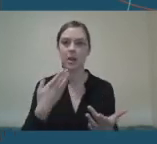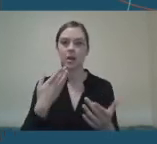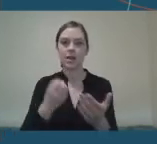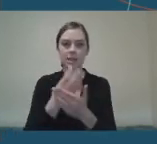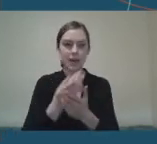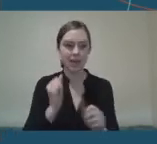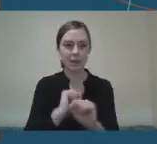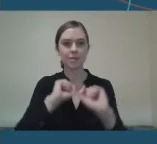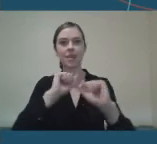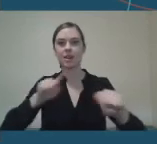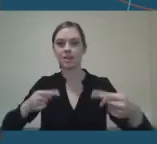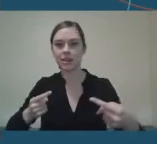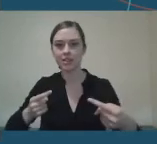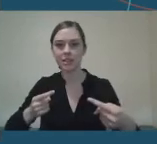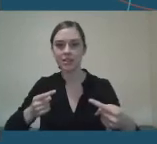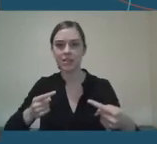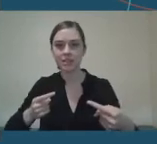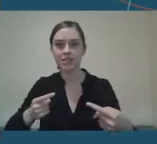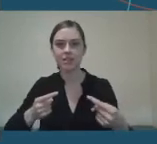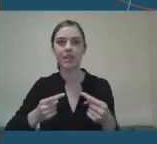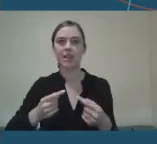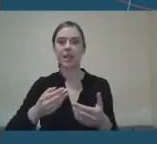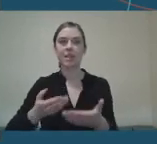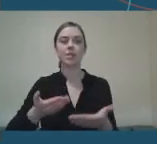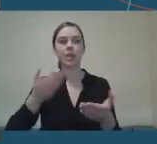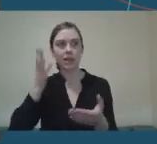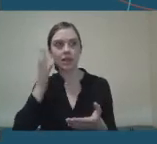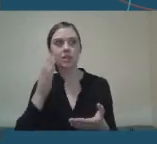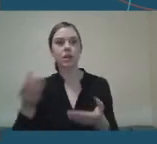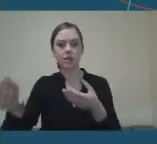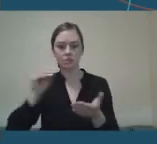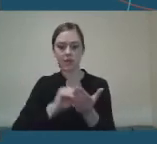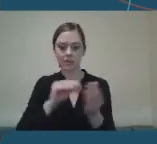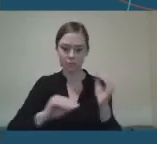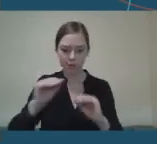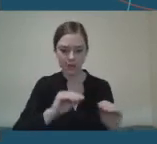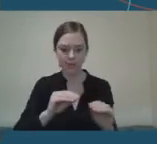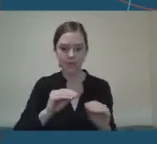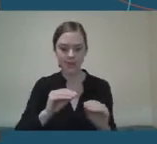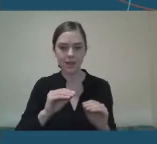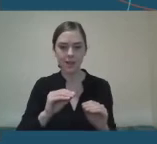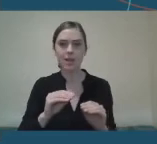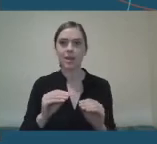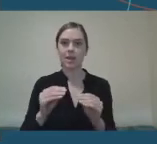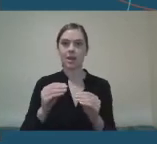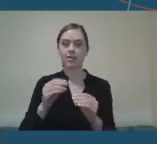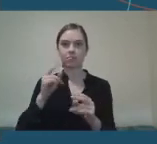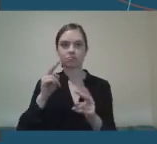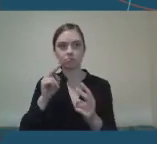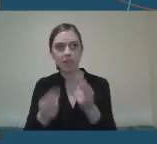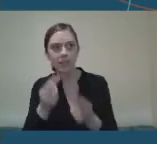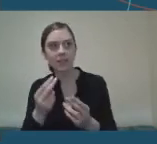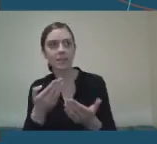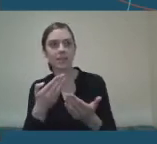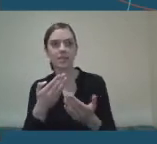impacts were in the industry. But that could be taken on board on the greater picture by the government in Sport Ireland. So it was it was a really welcome move and we're delighted to be able to do